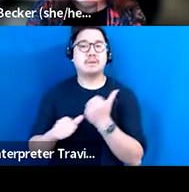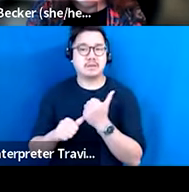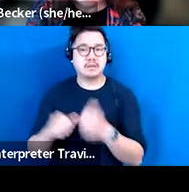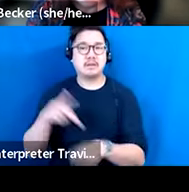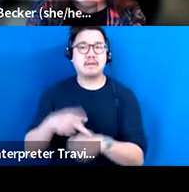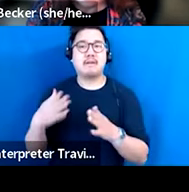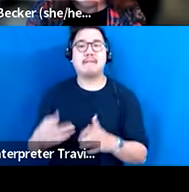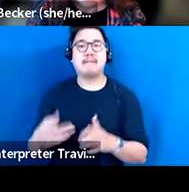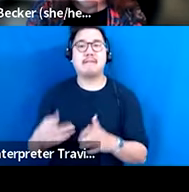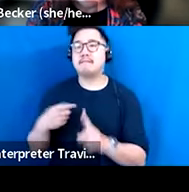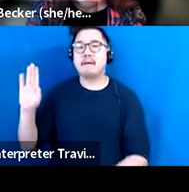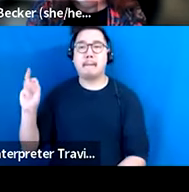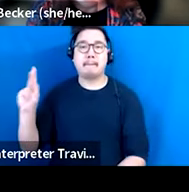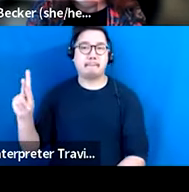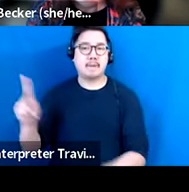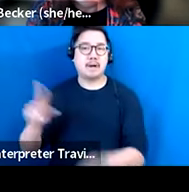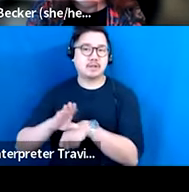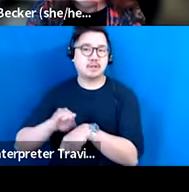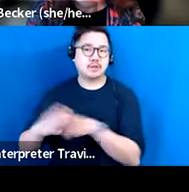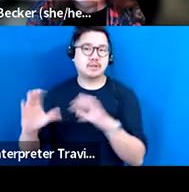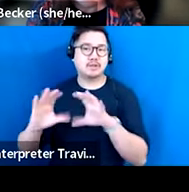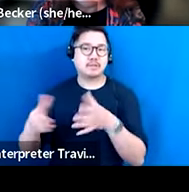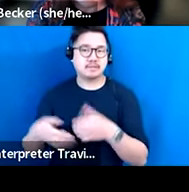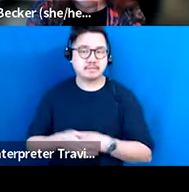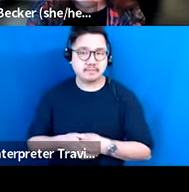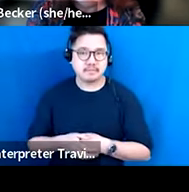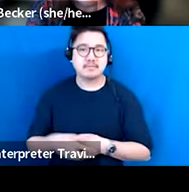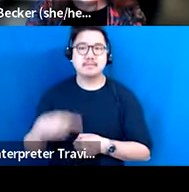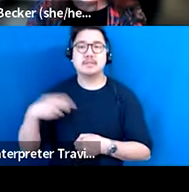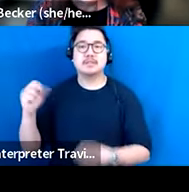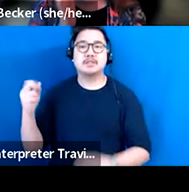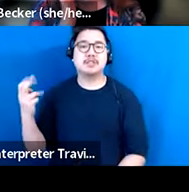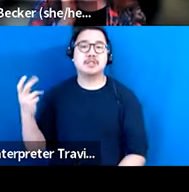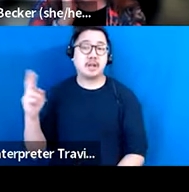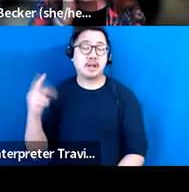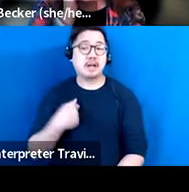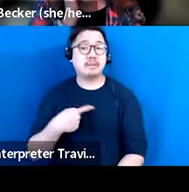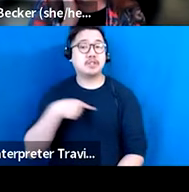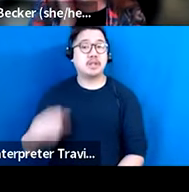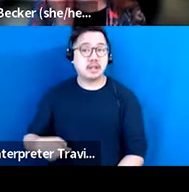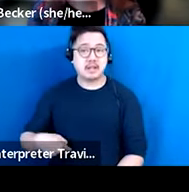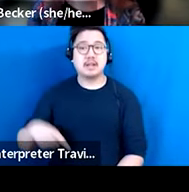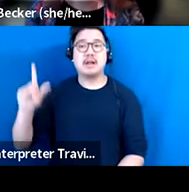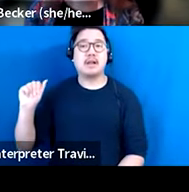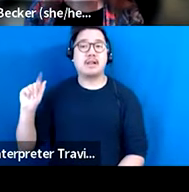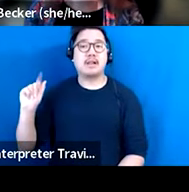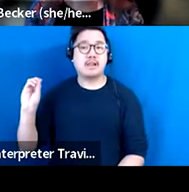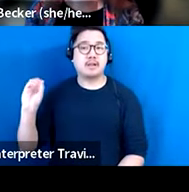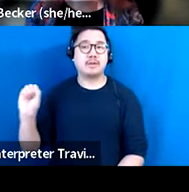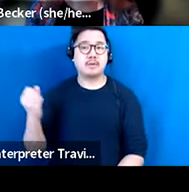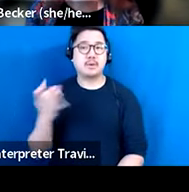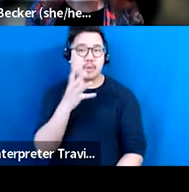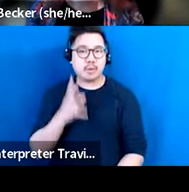Consulting. My pronouns are she, her. I'm Chinese and Laotian American woman with dark hair, and today I'm wearing a brown